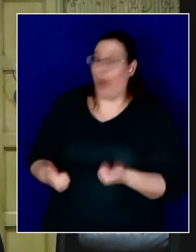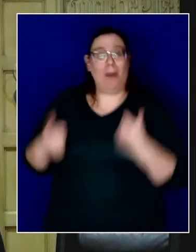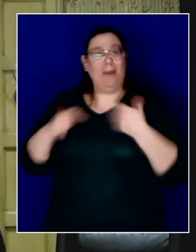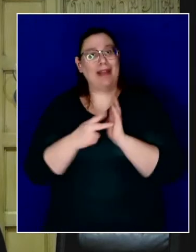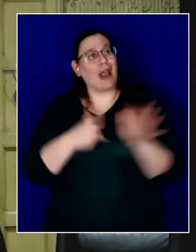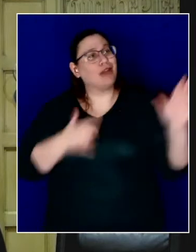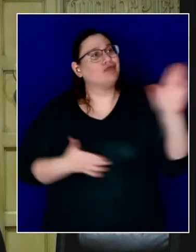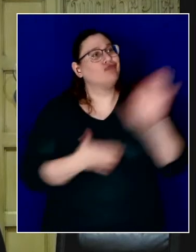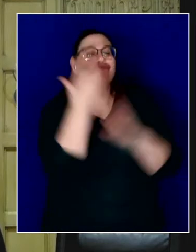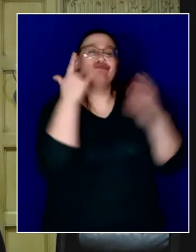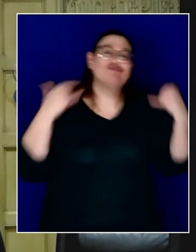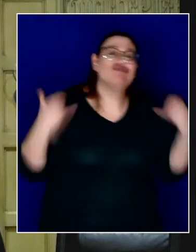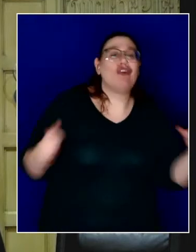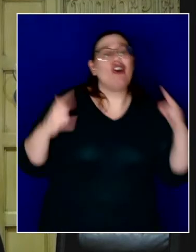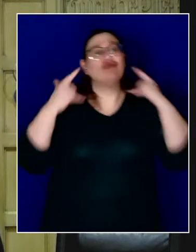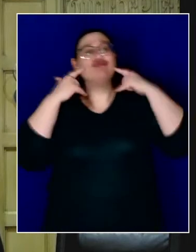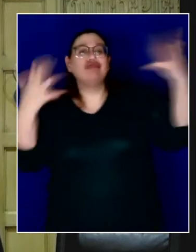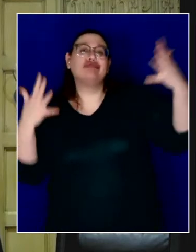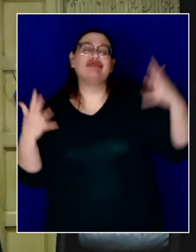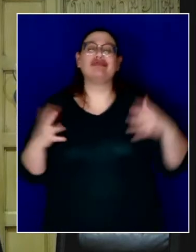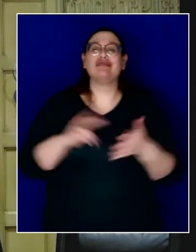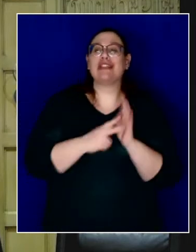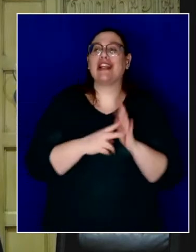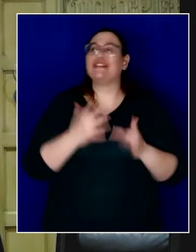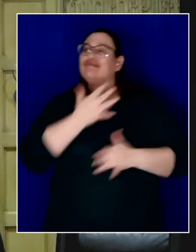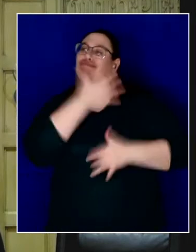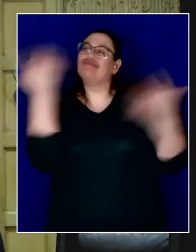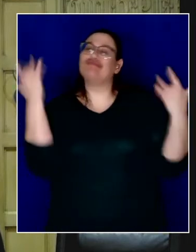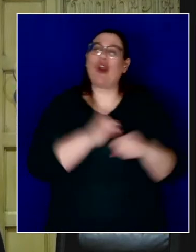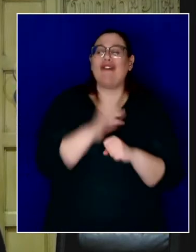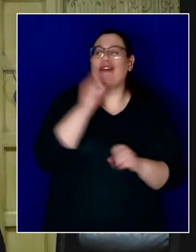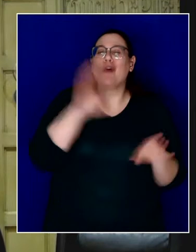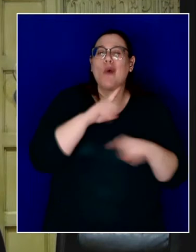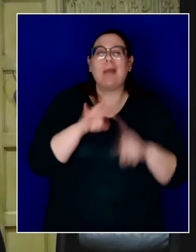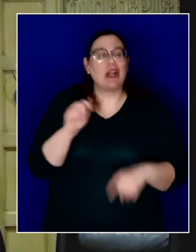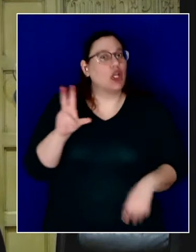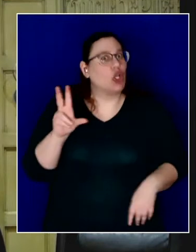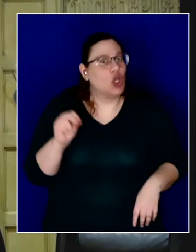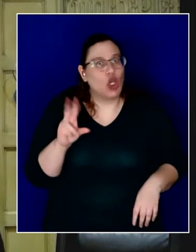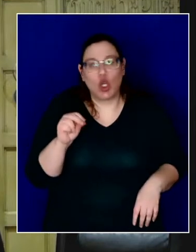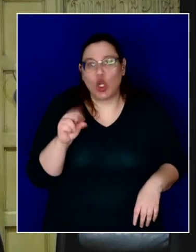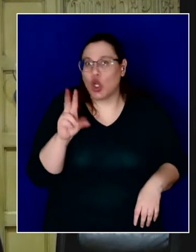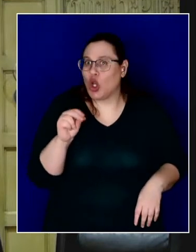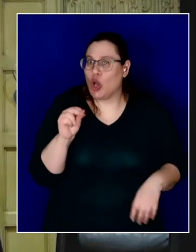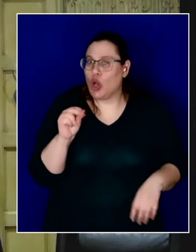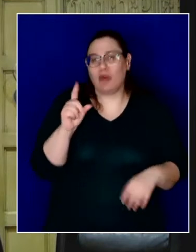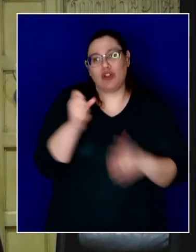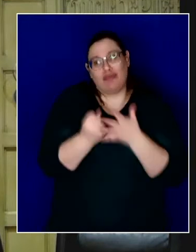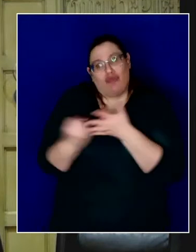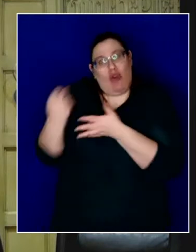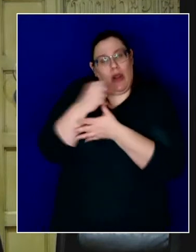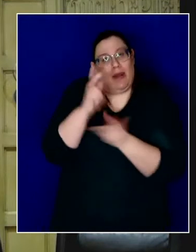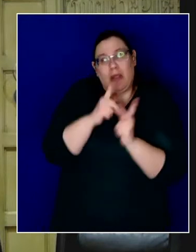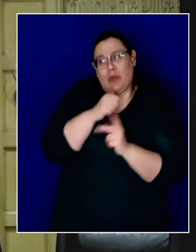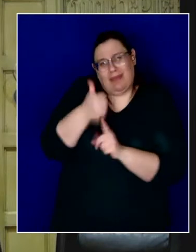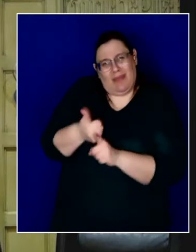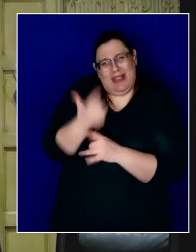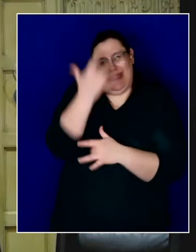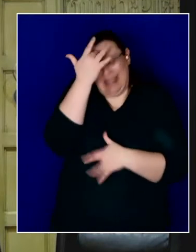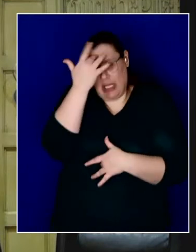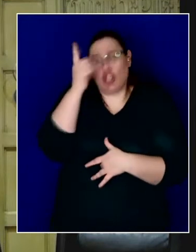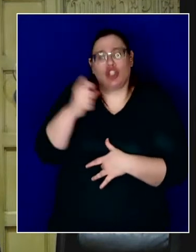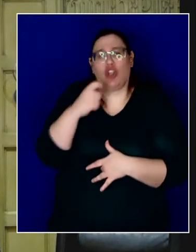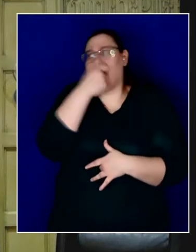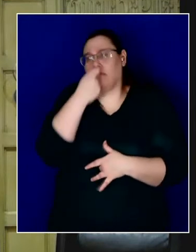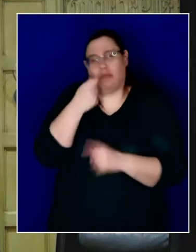passport to party. It's not a get-out-of-COVID-free card. It should be prioritized for those who believe themselves to be sick. And if your